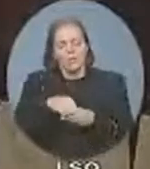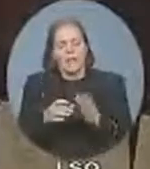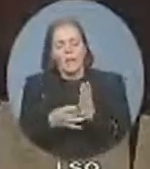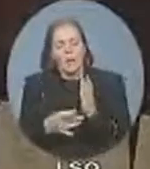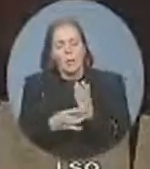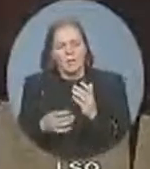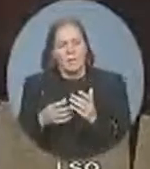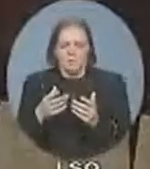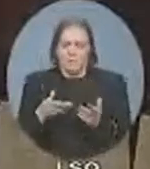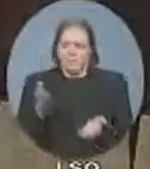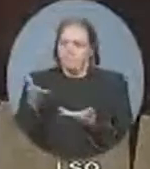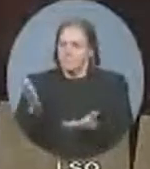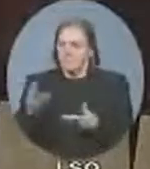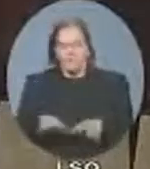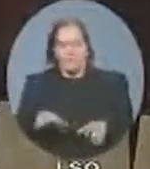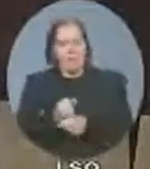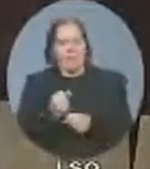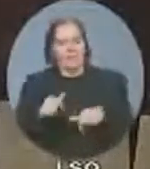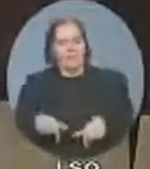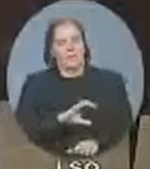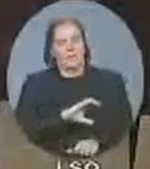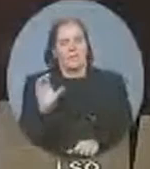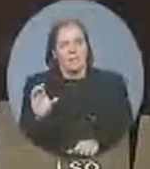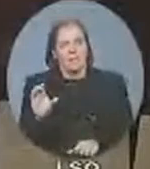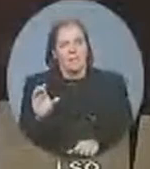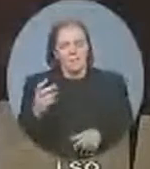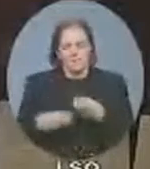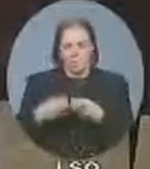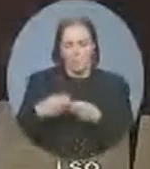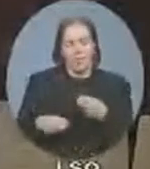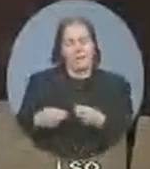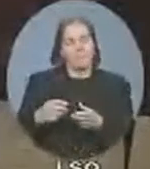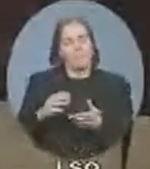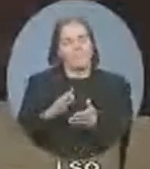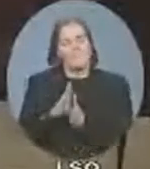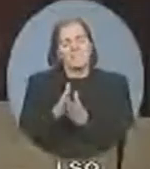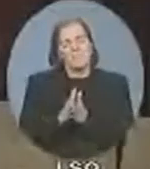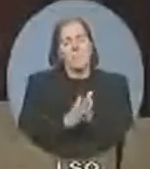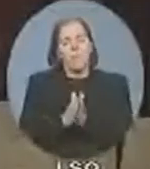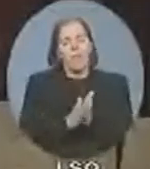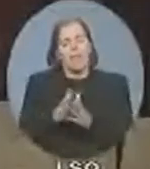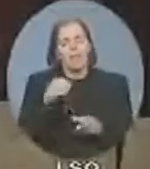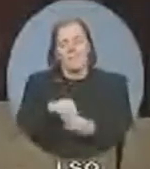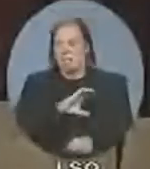and wood processors across Canada? Mr. Speaker, why are they endorsing raw oil pipelines to other countries and hurting Canadians?